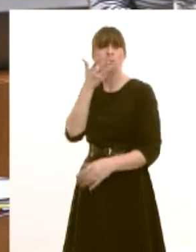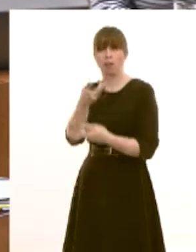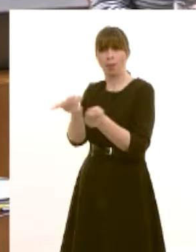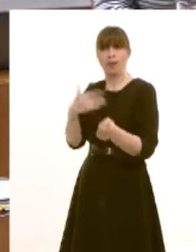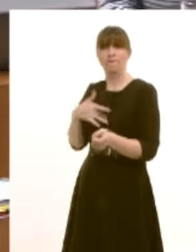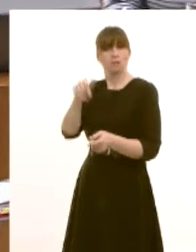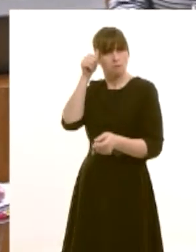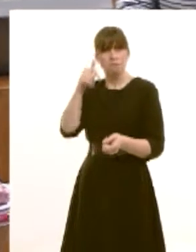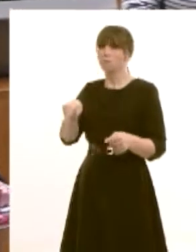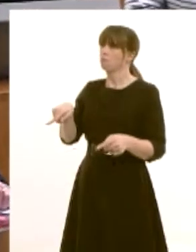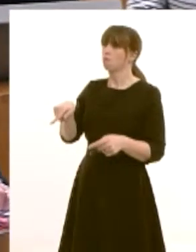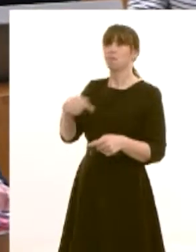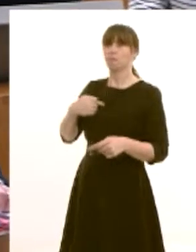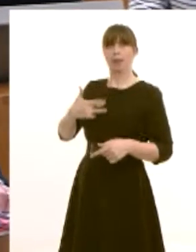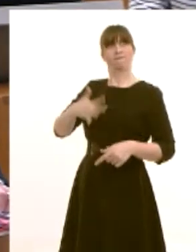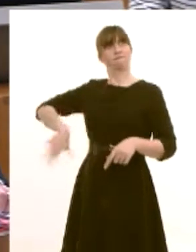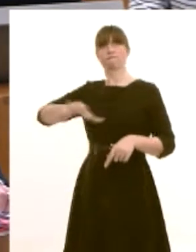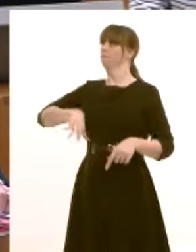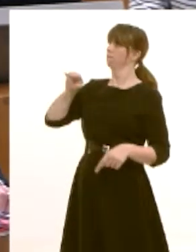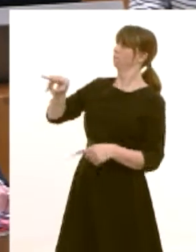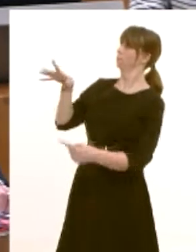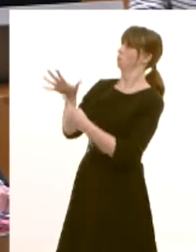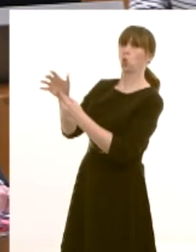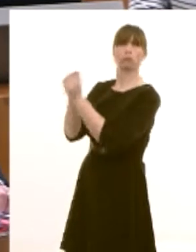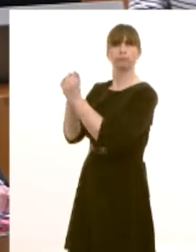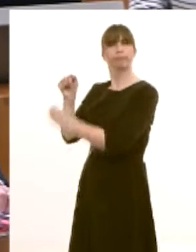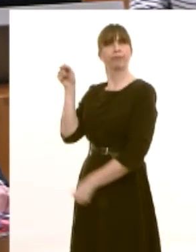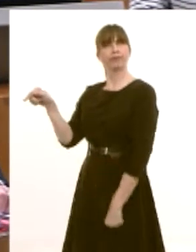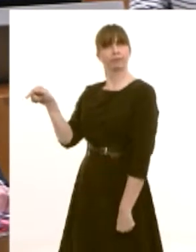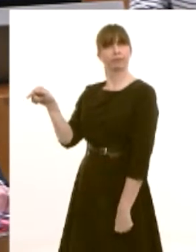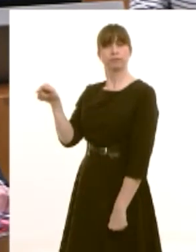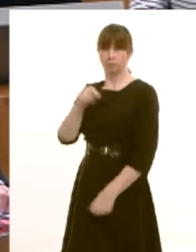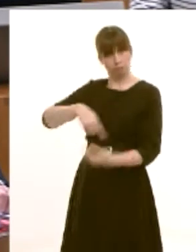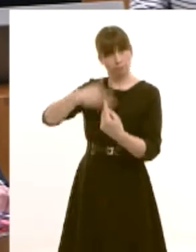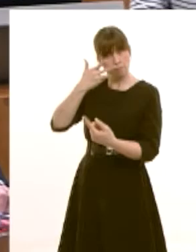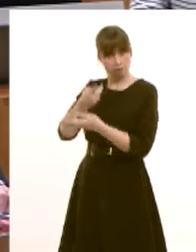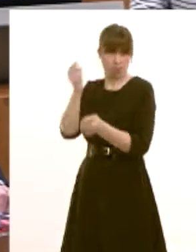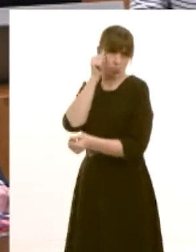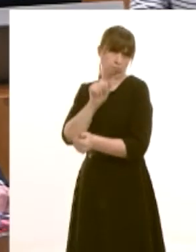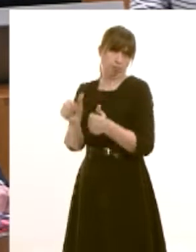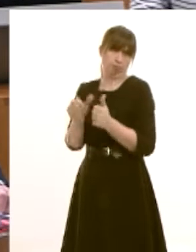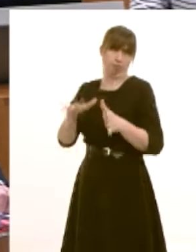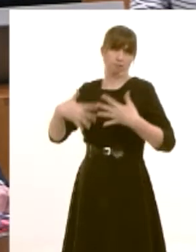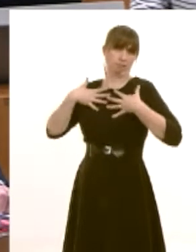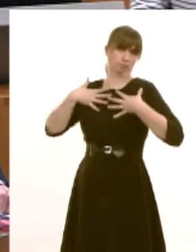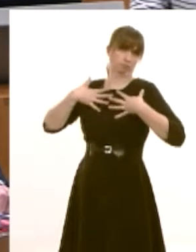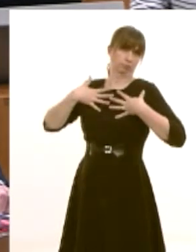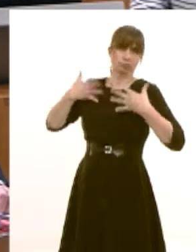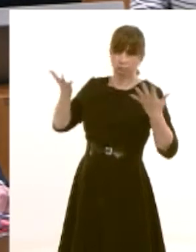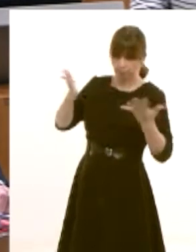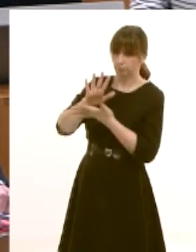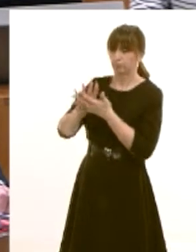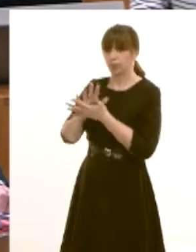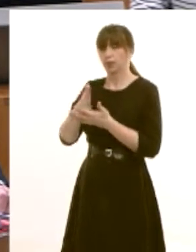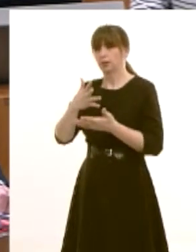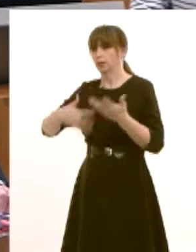preserve that are of particular value to them and having of course that uh that list of historic assets would be useful for communities to